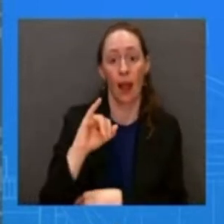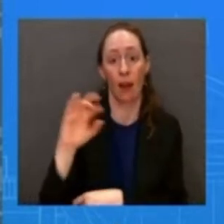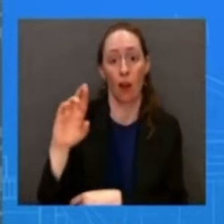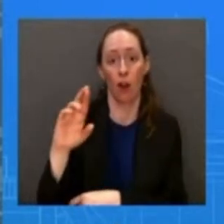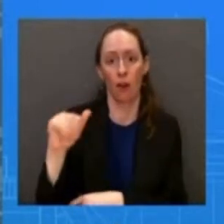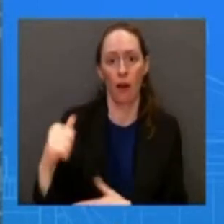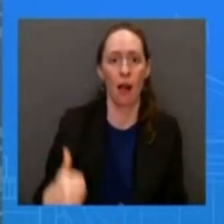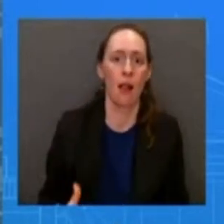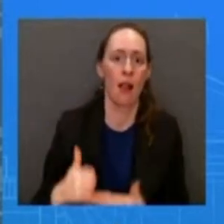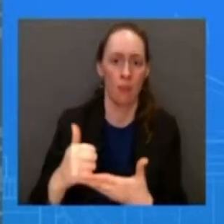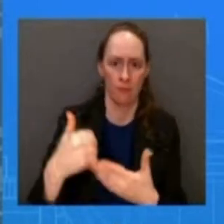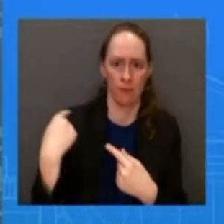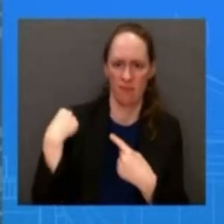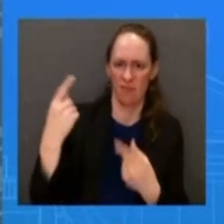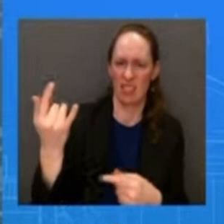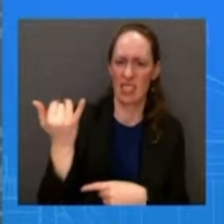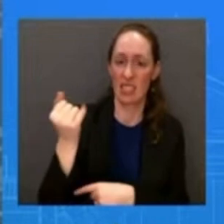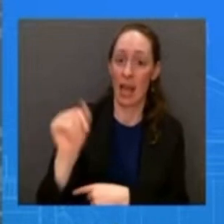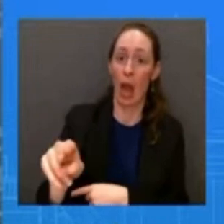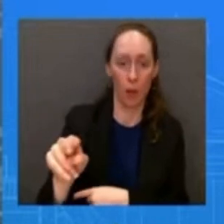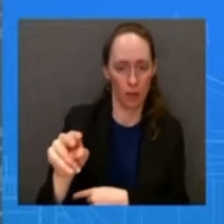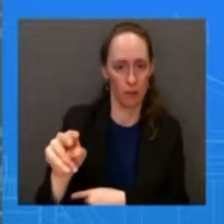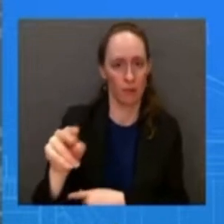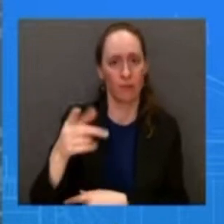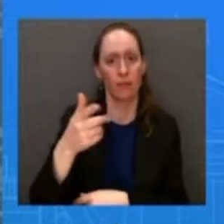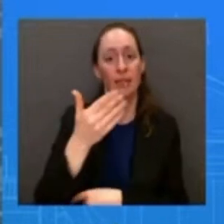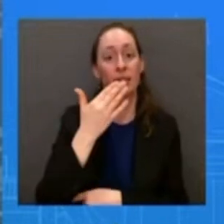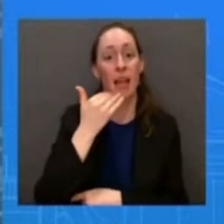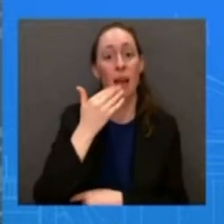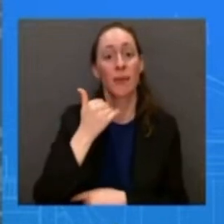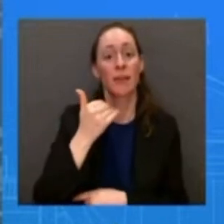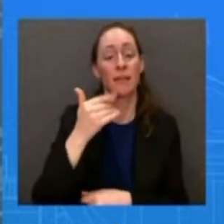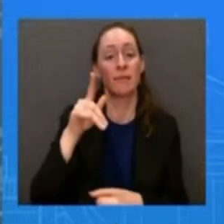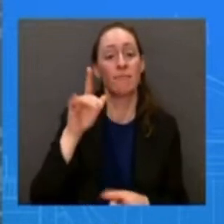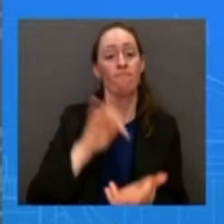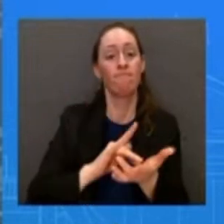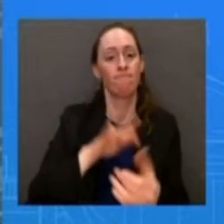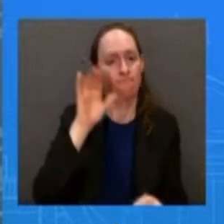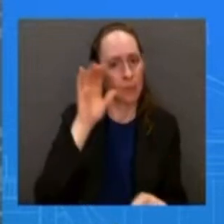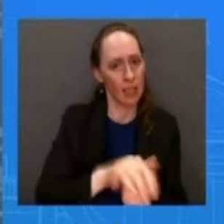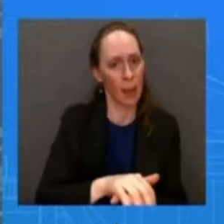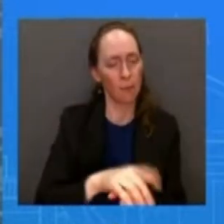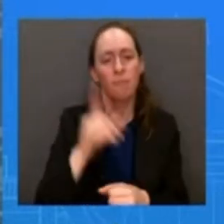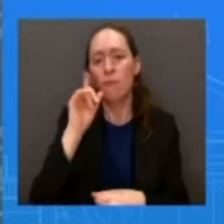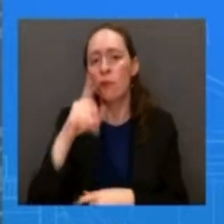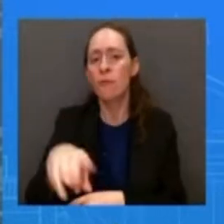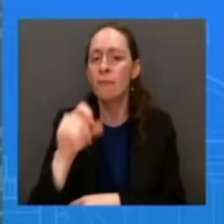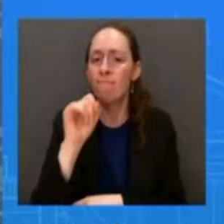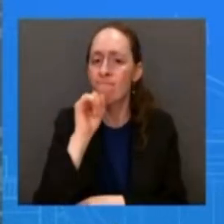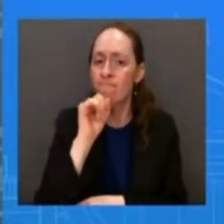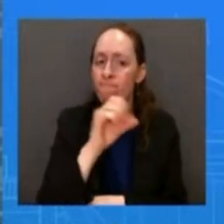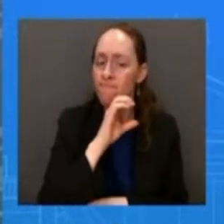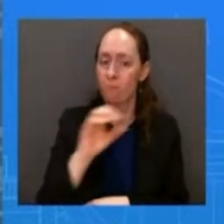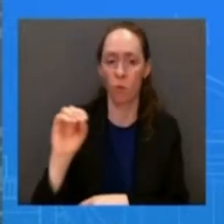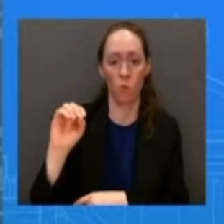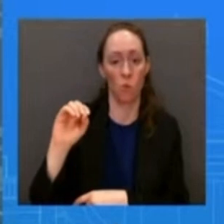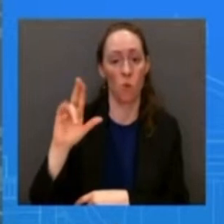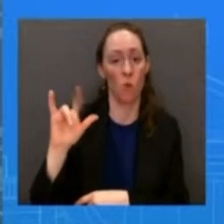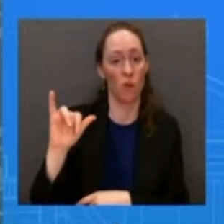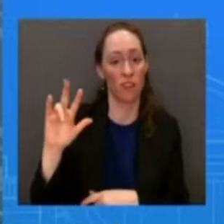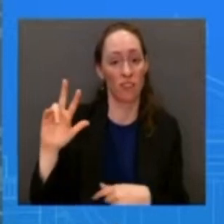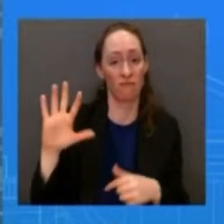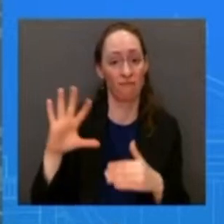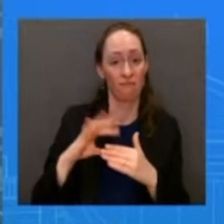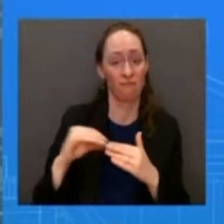insulin is going to be capped at seniors for seniors for at 35 bucks that's because of the inflation reduction that that's what the president signed into law this past summer